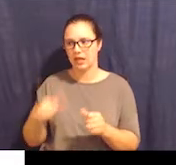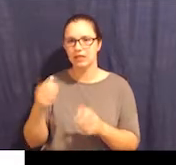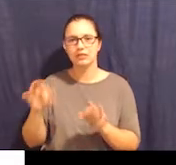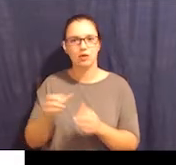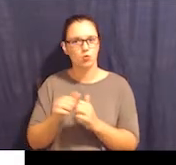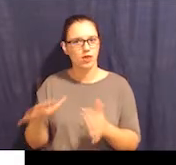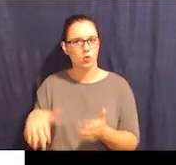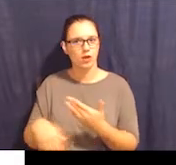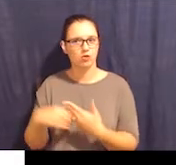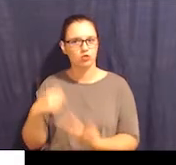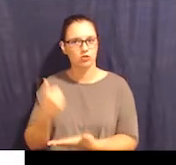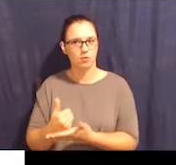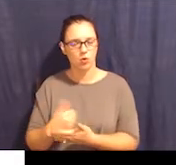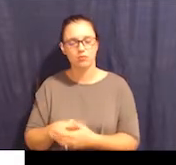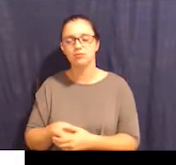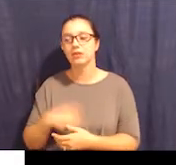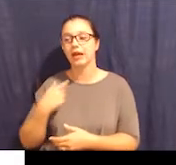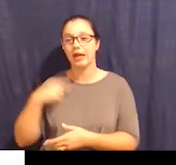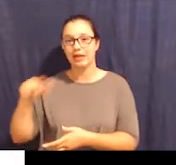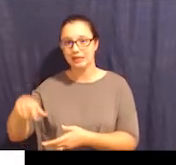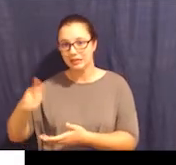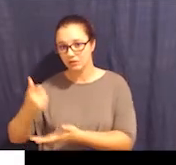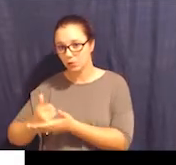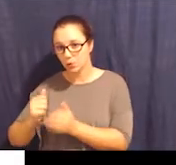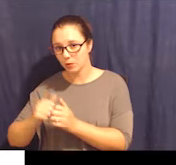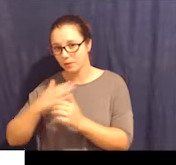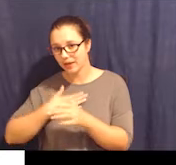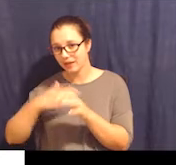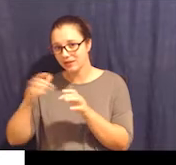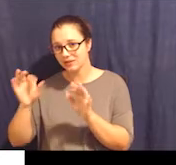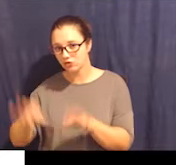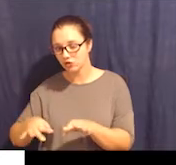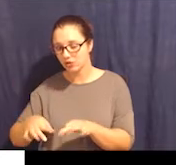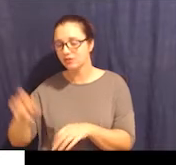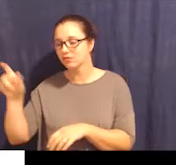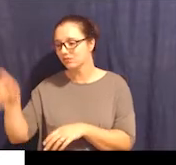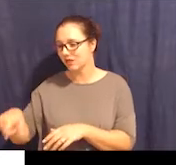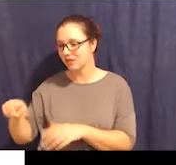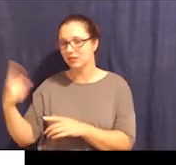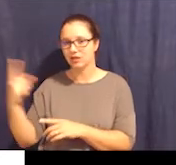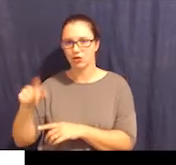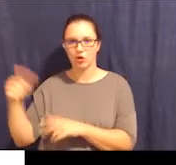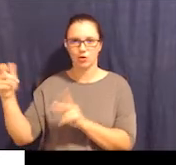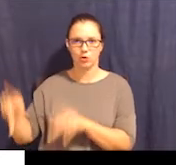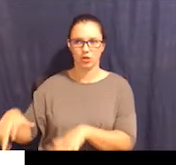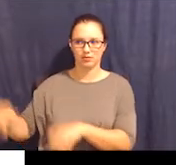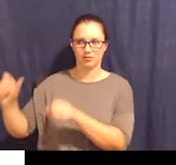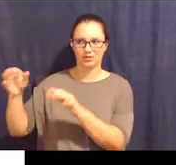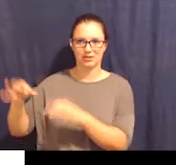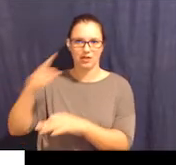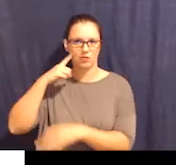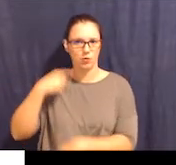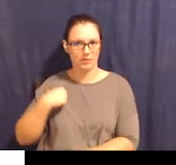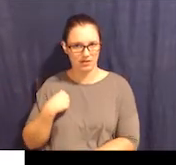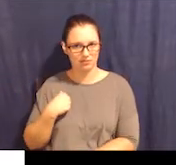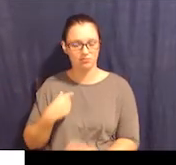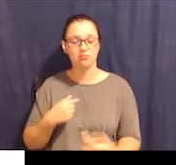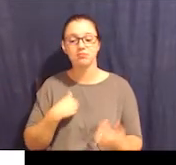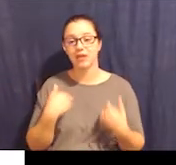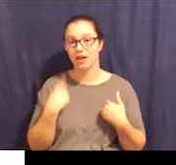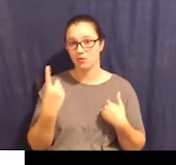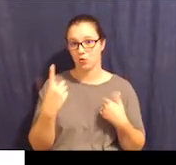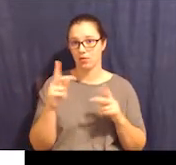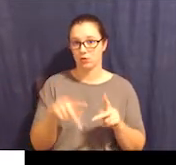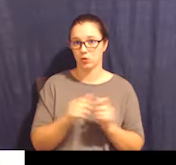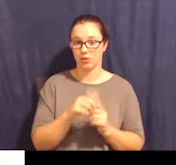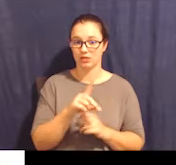decide with no extra support. I need support with my decision, or I need someone to decide for me. So I have the person